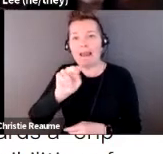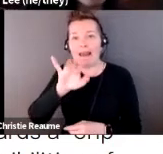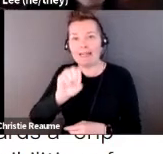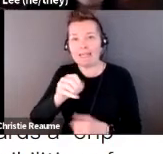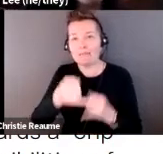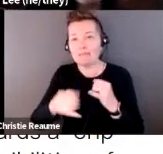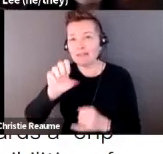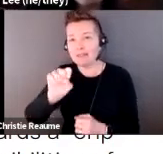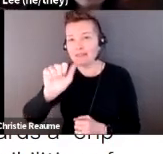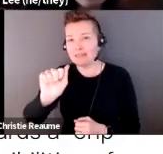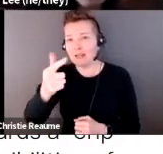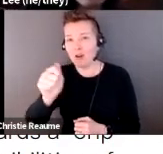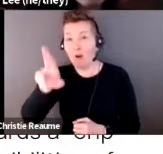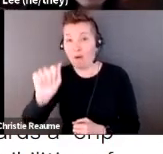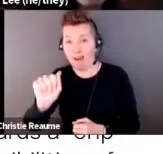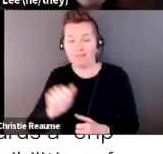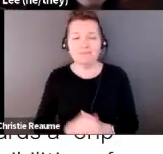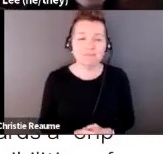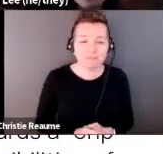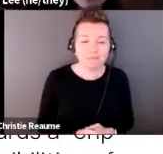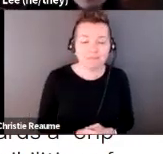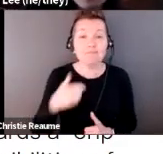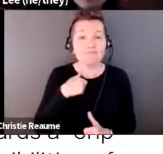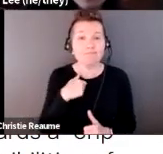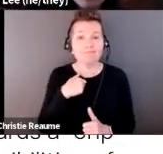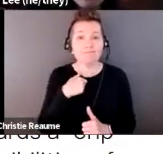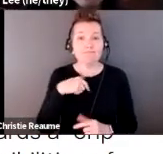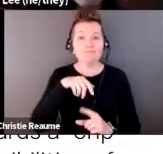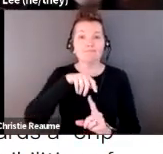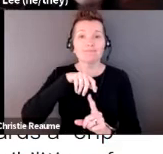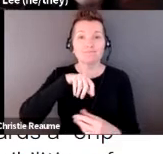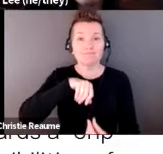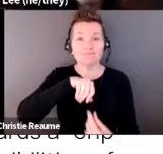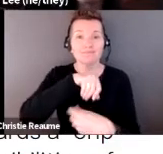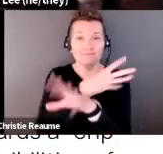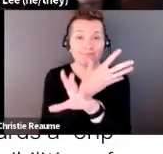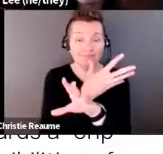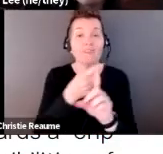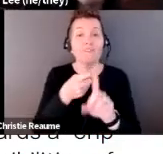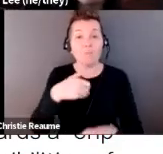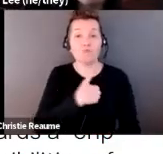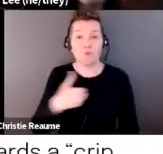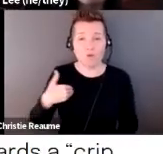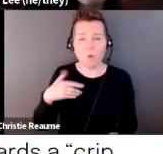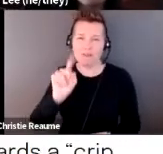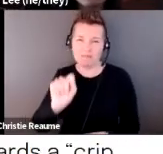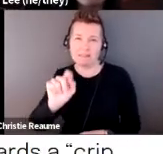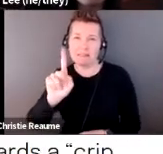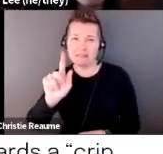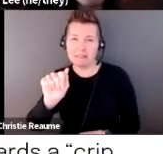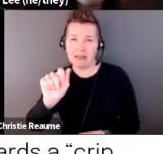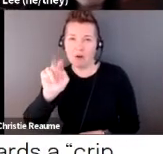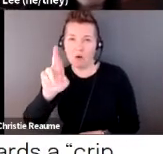and I'm zooming in from Toronto or Tecoronto, uh, which is on tree 13